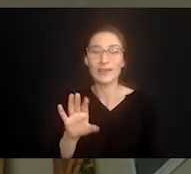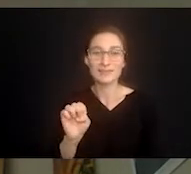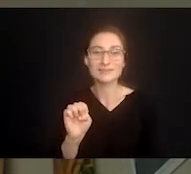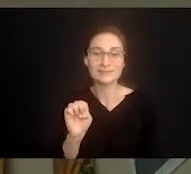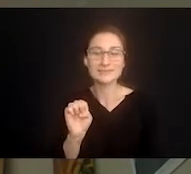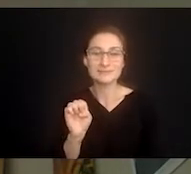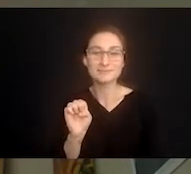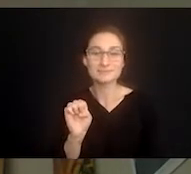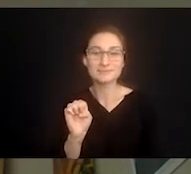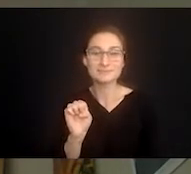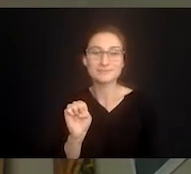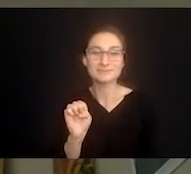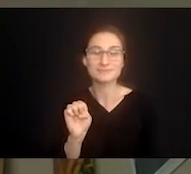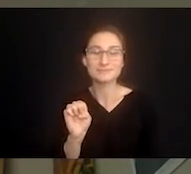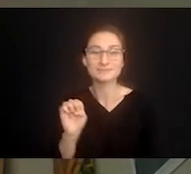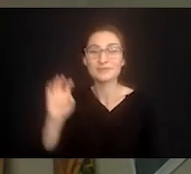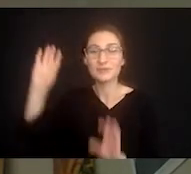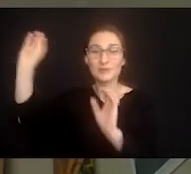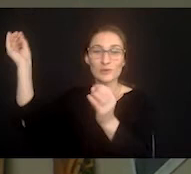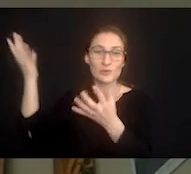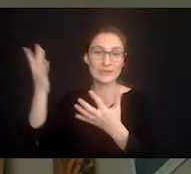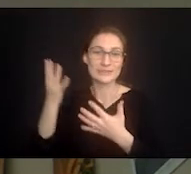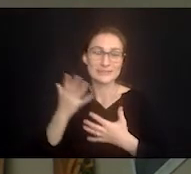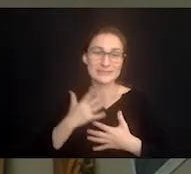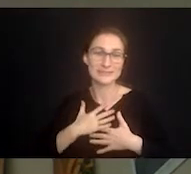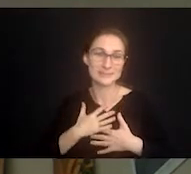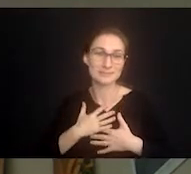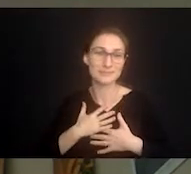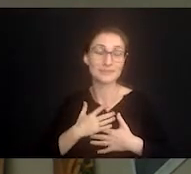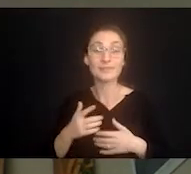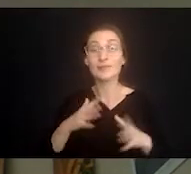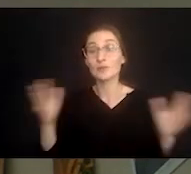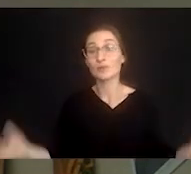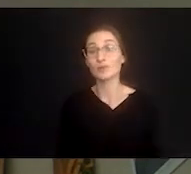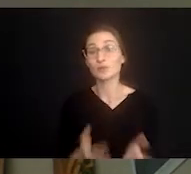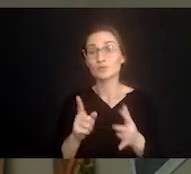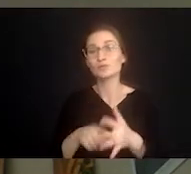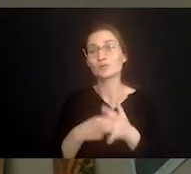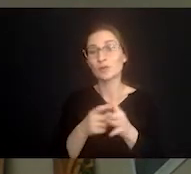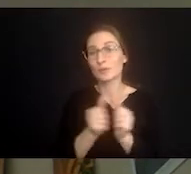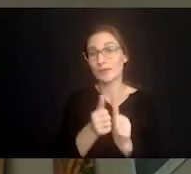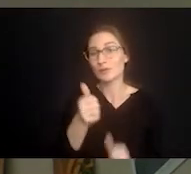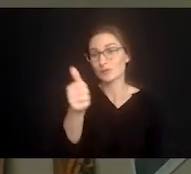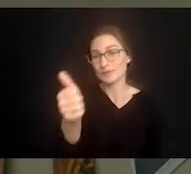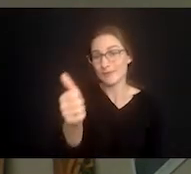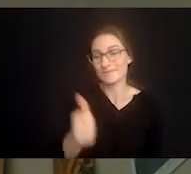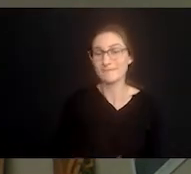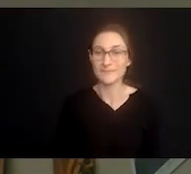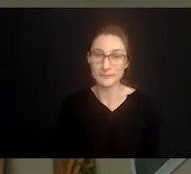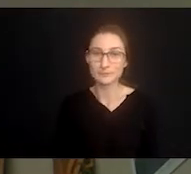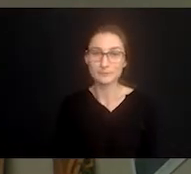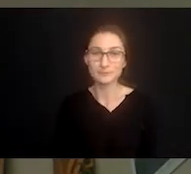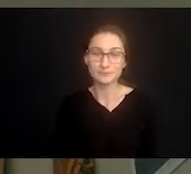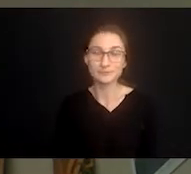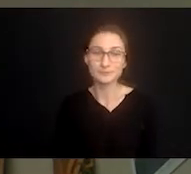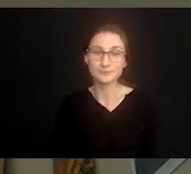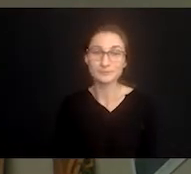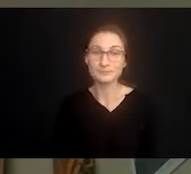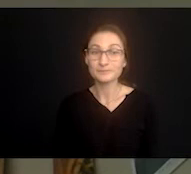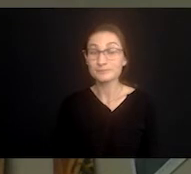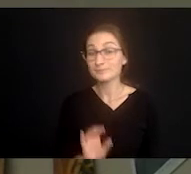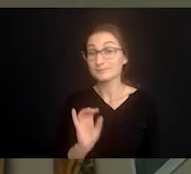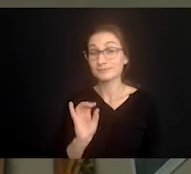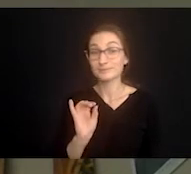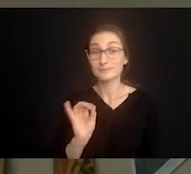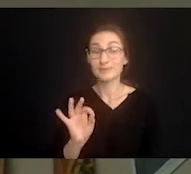courteous goodwill now when i encourage you to live in grace i'd like to encourage you to start with yourself give yourself